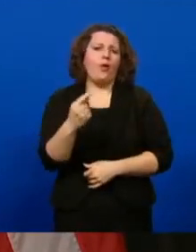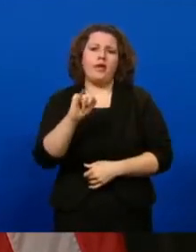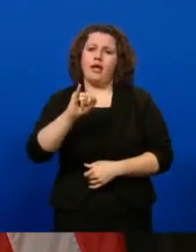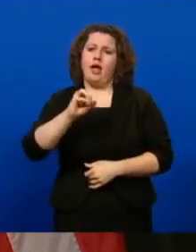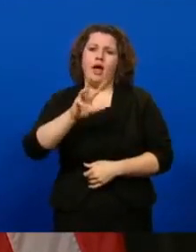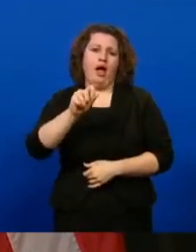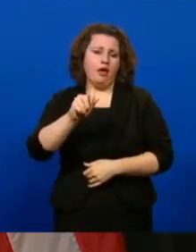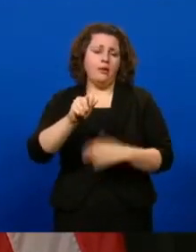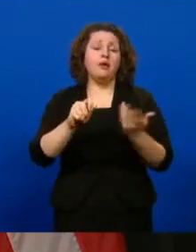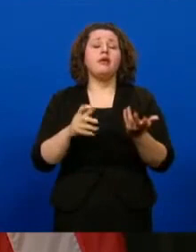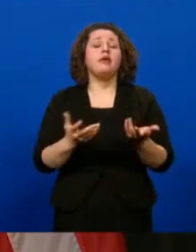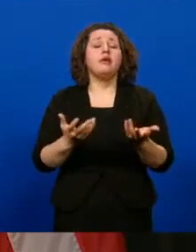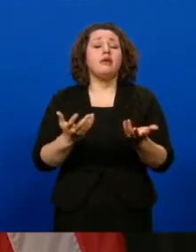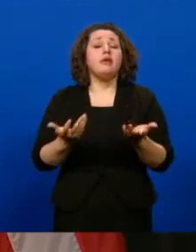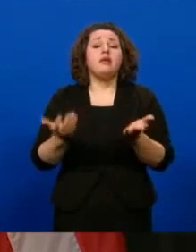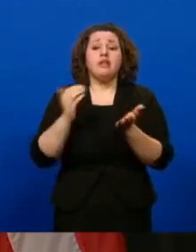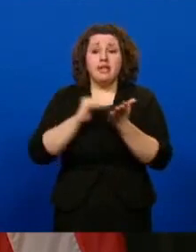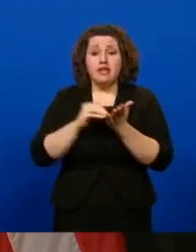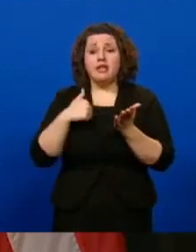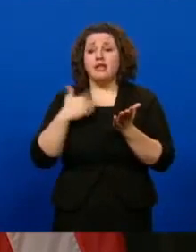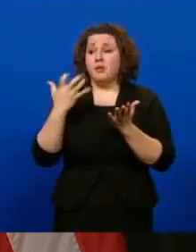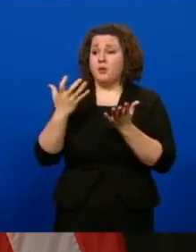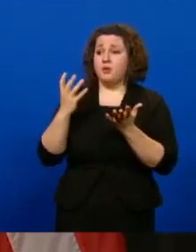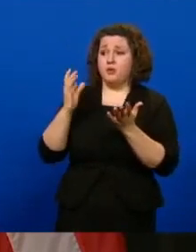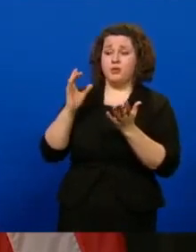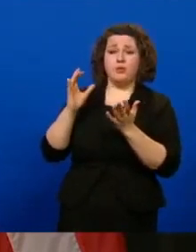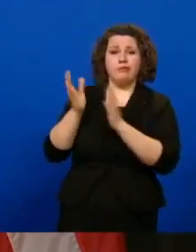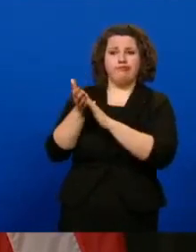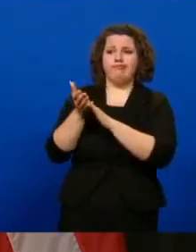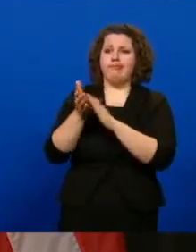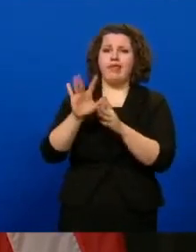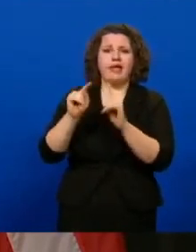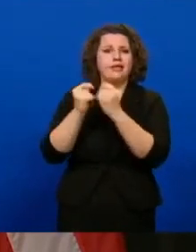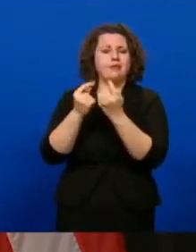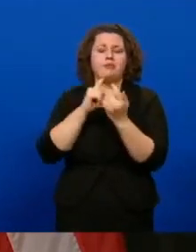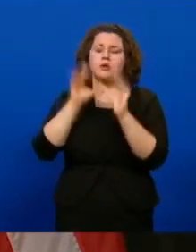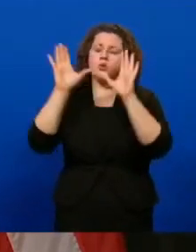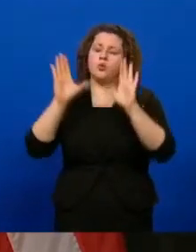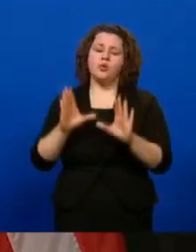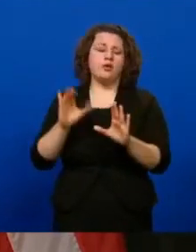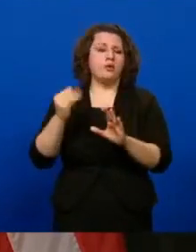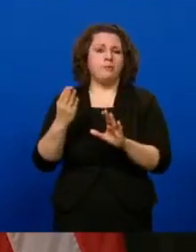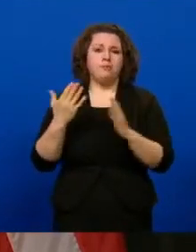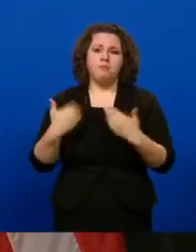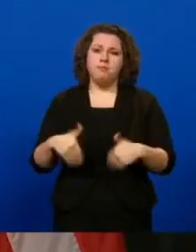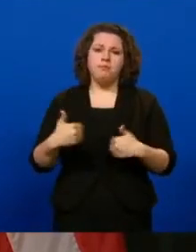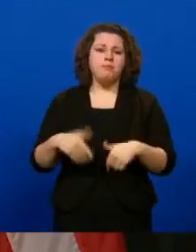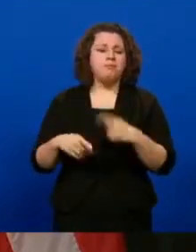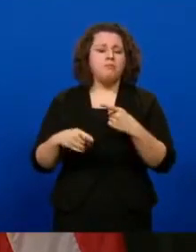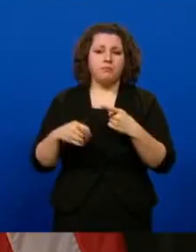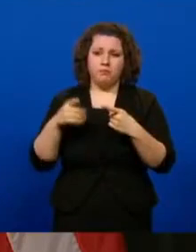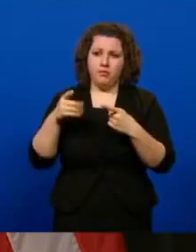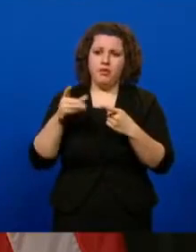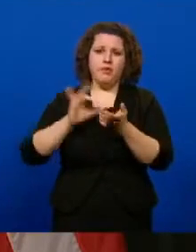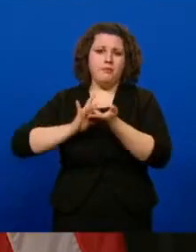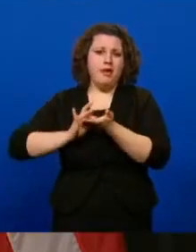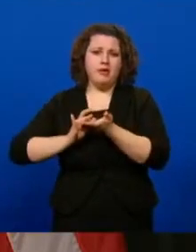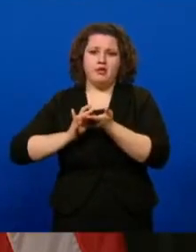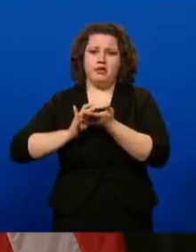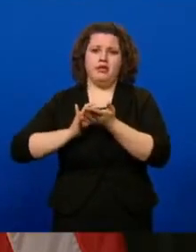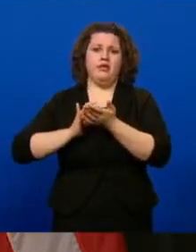I do, again, want to just, you know, give a shout out to the team. They are doing an incredible job of getting the doses